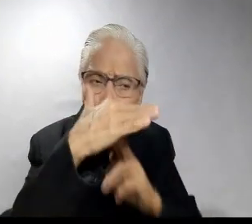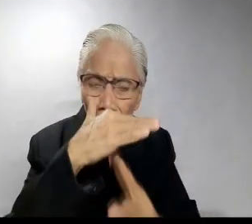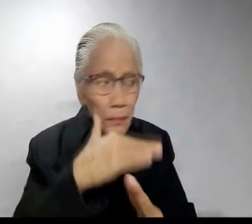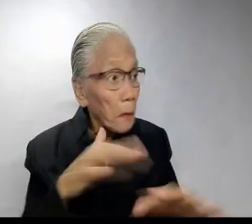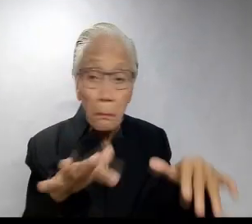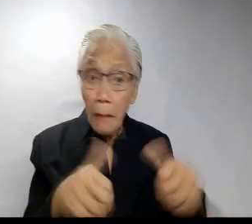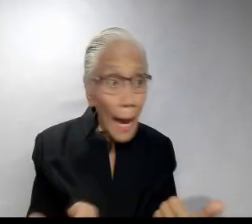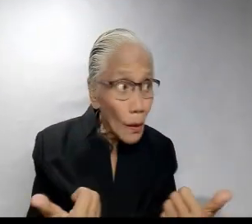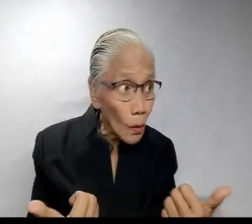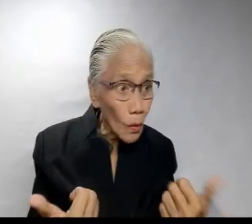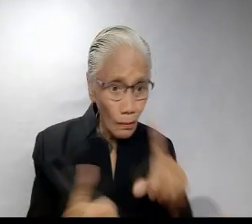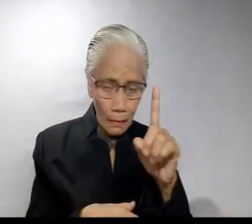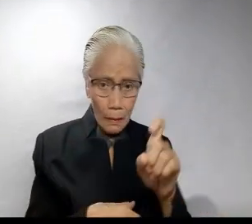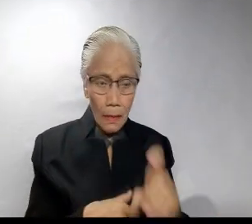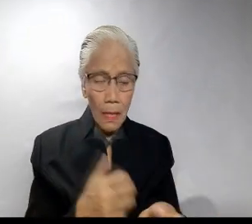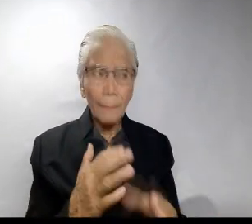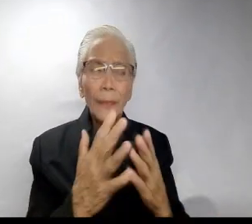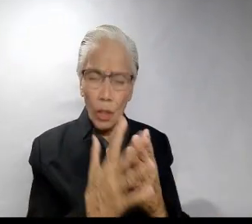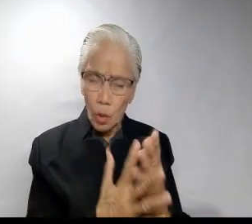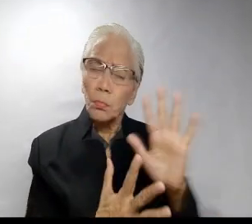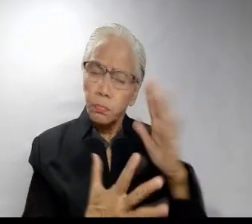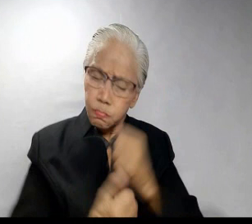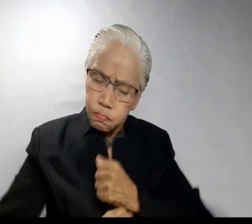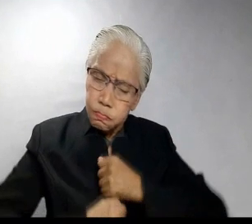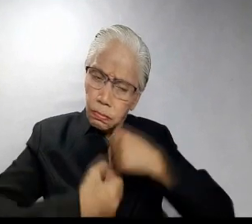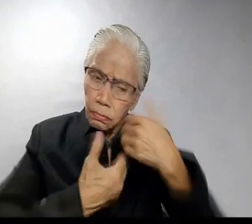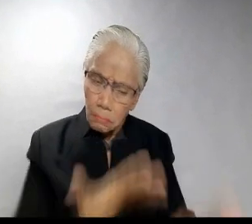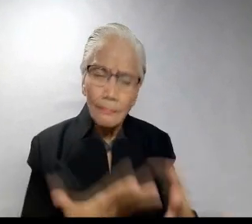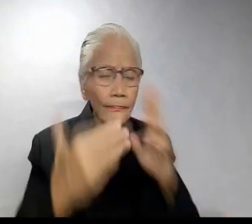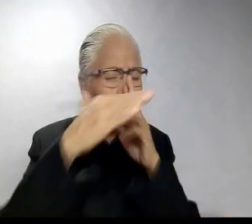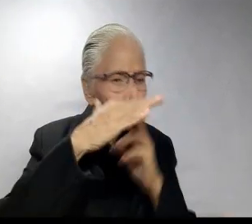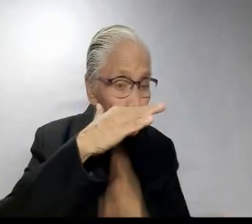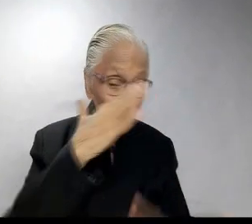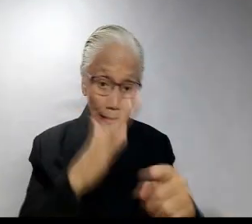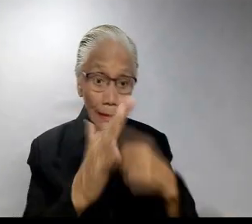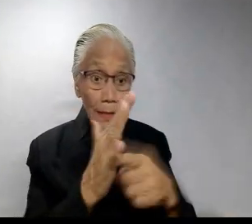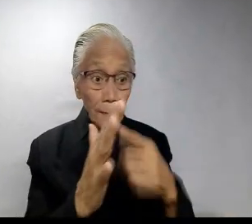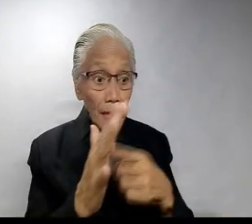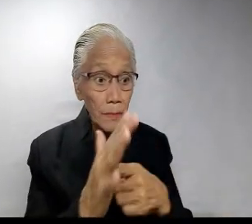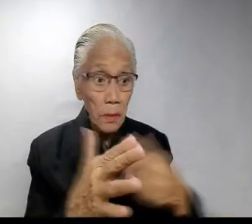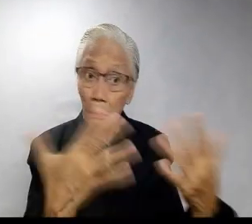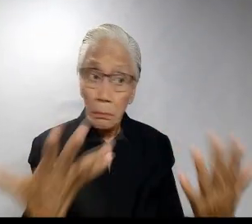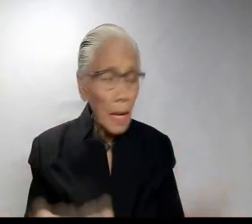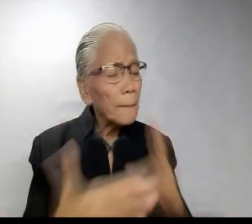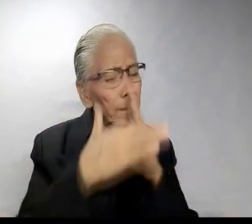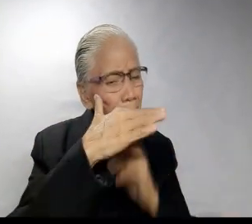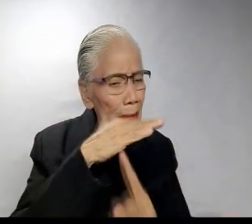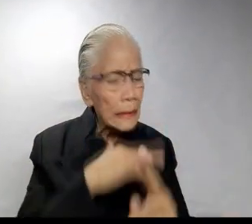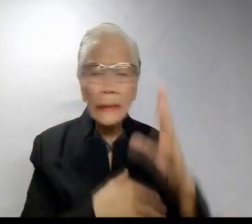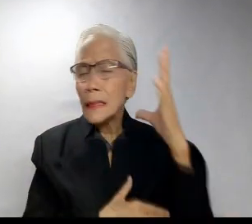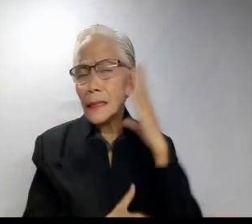humility. How do you prove humility? Through outright humiliations sometimes,